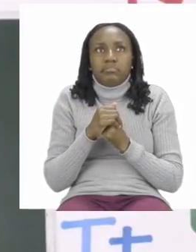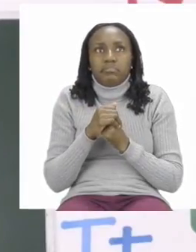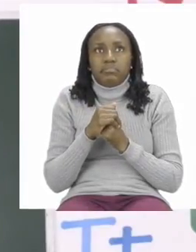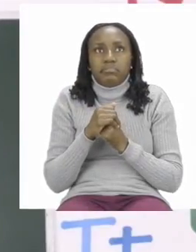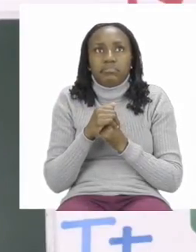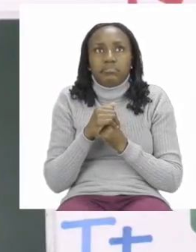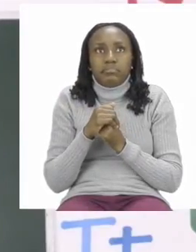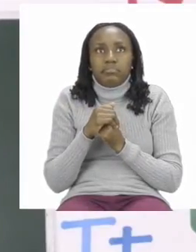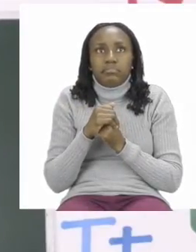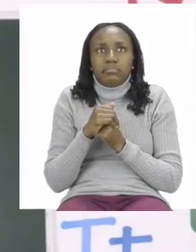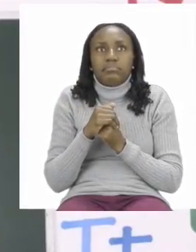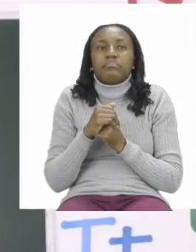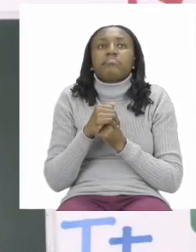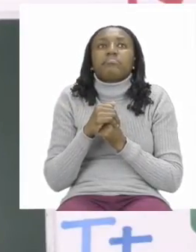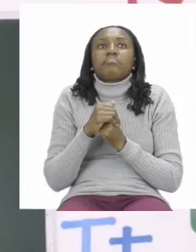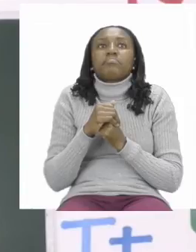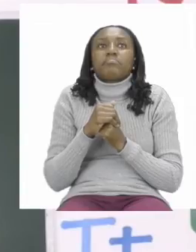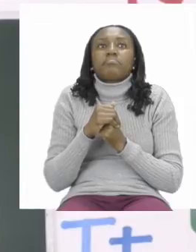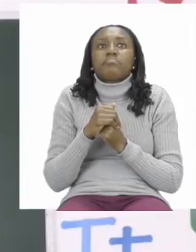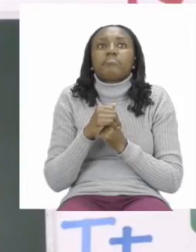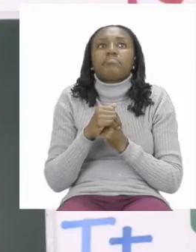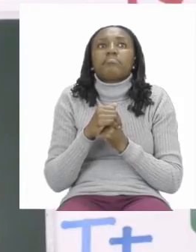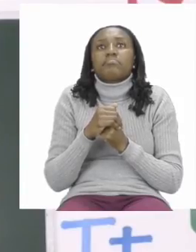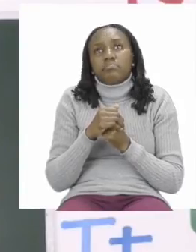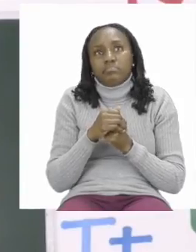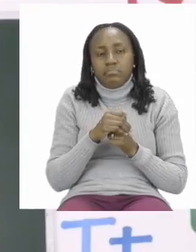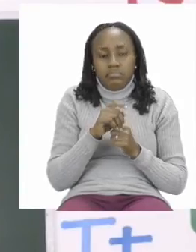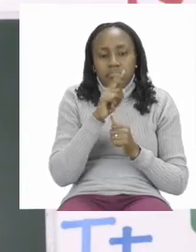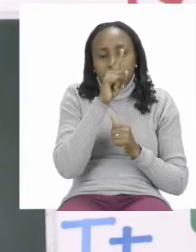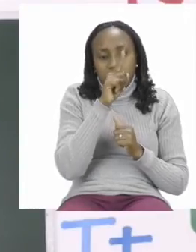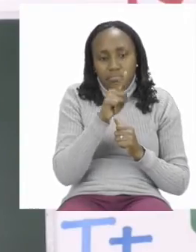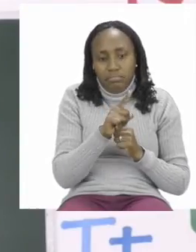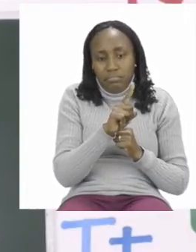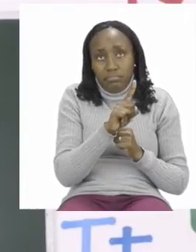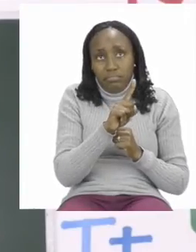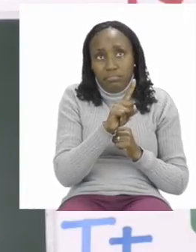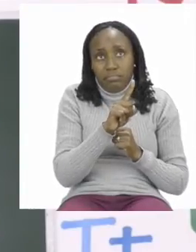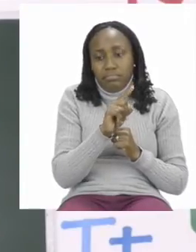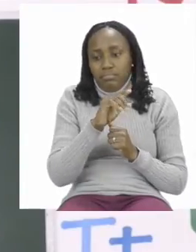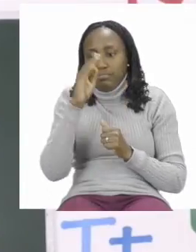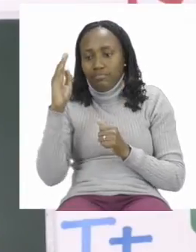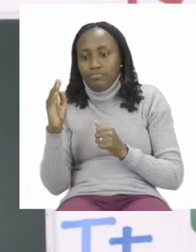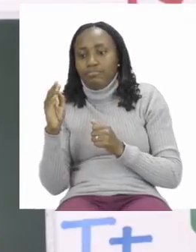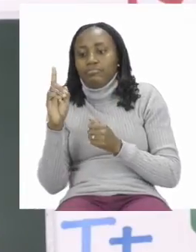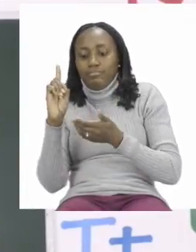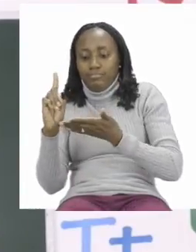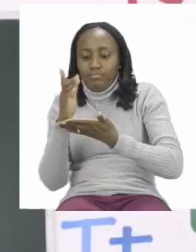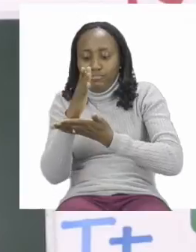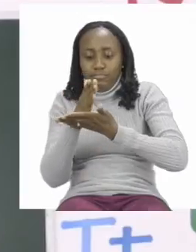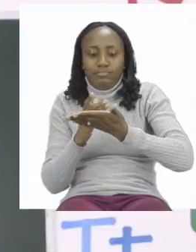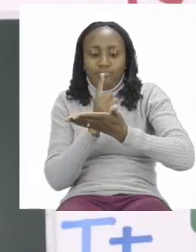side. So the first side has only one and then the second side only has